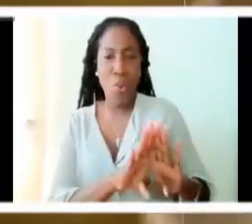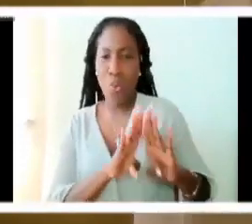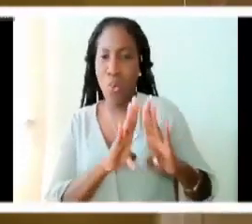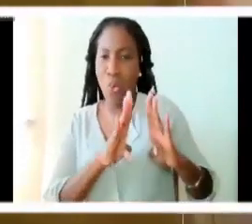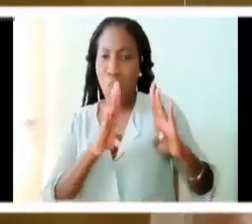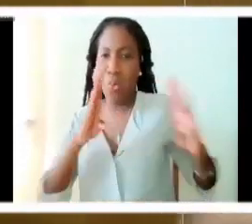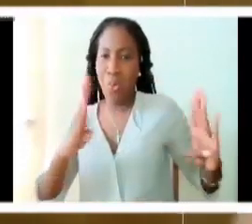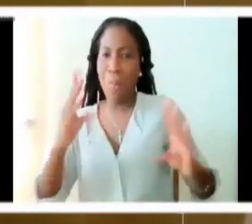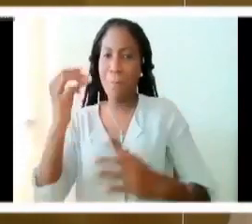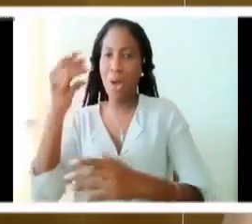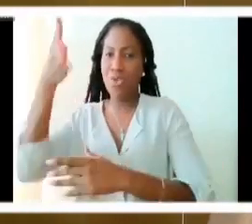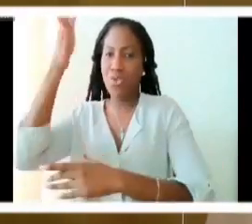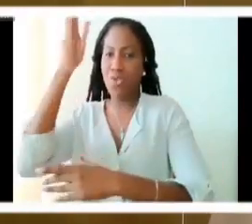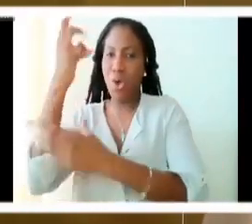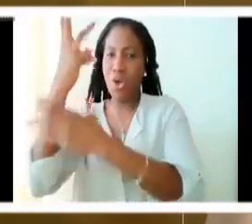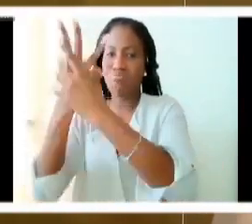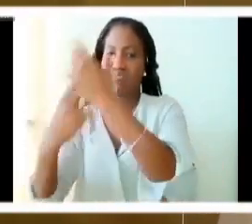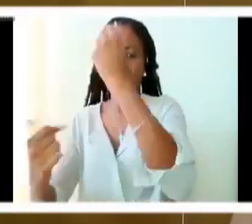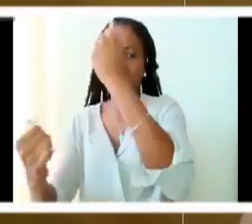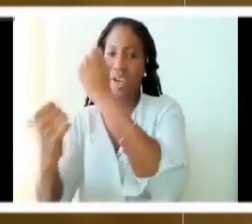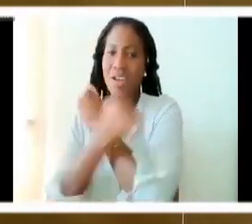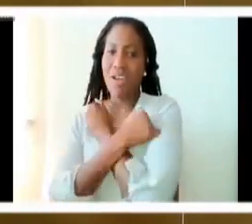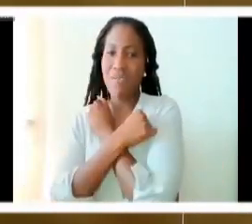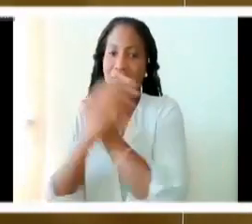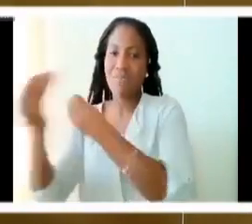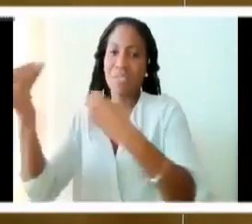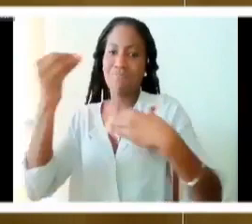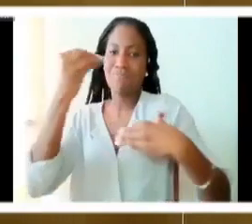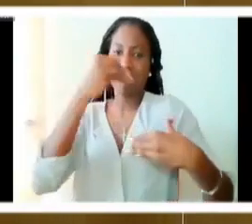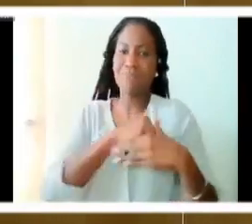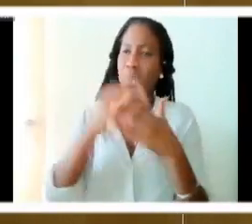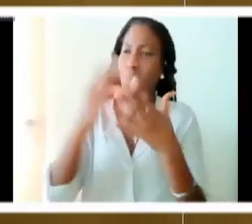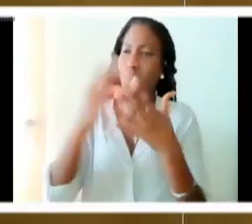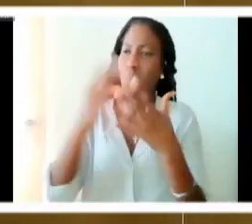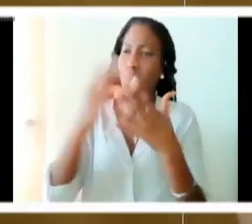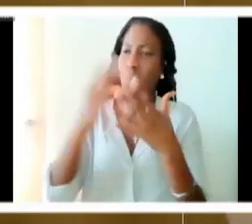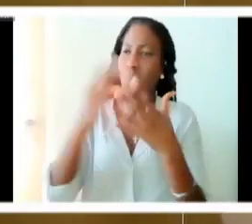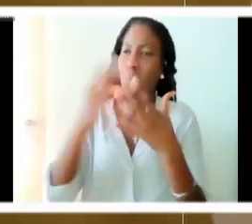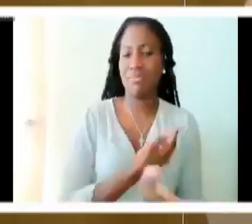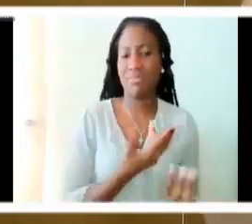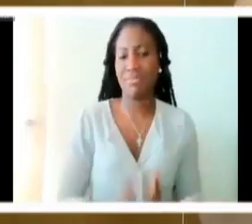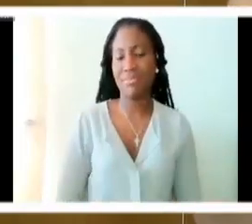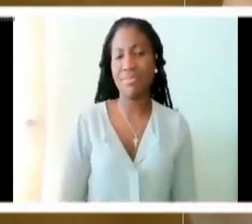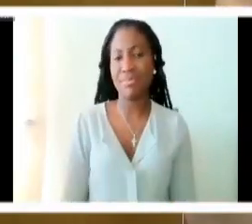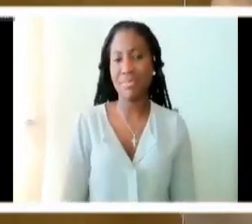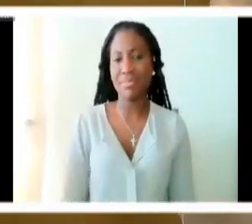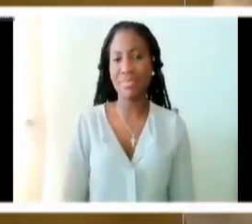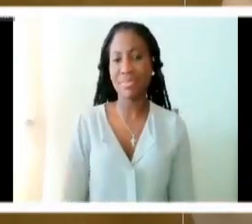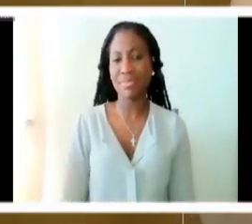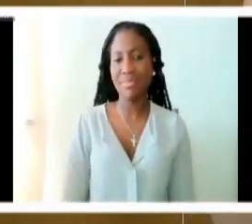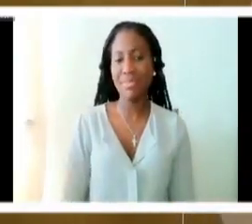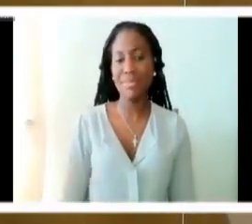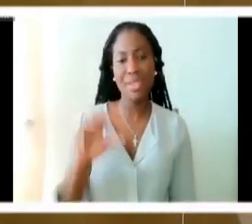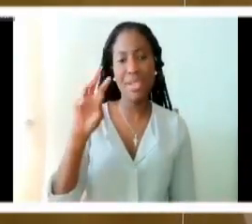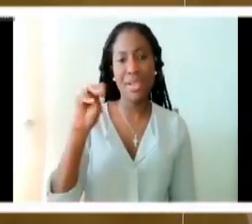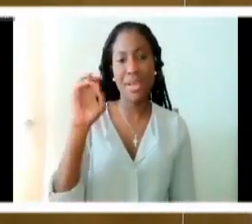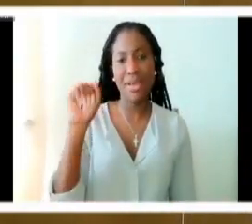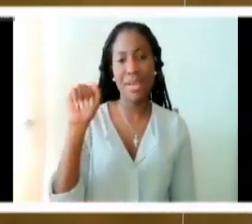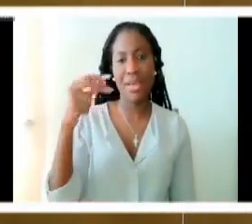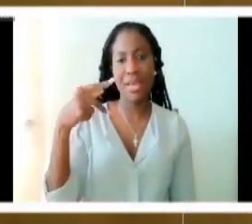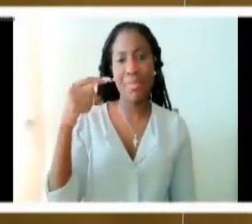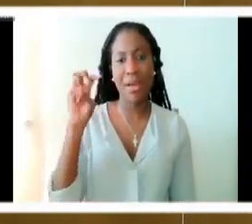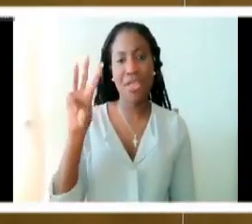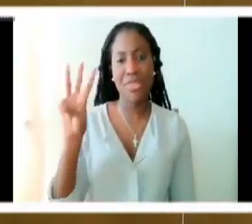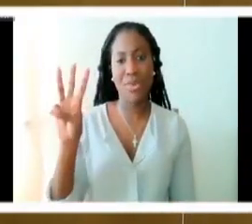that wants to love us with everything. So here's in Matthew the eleven disciples went up the mountain